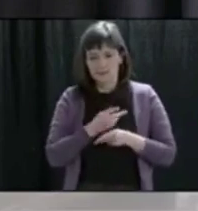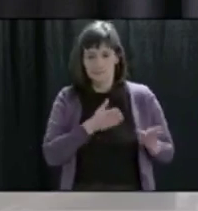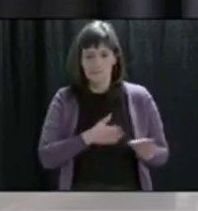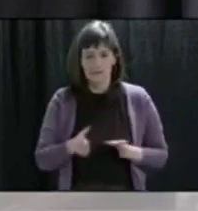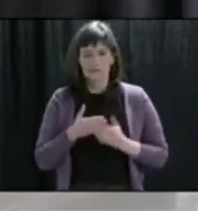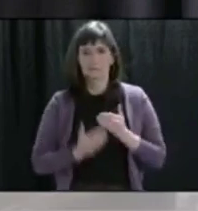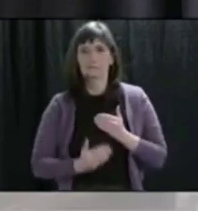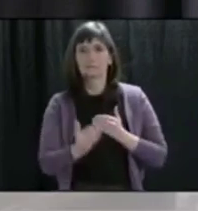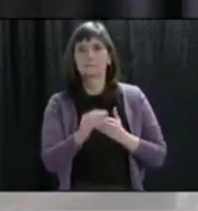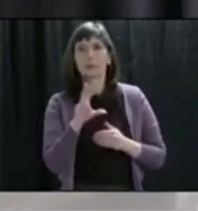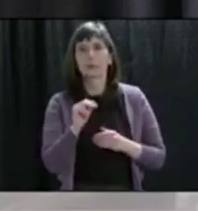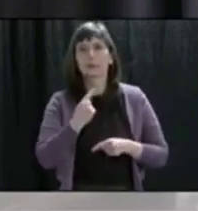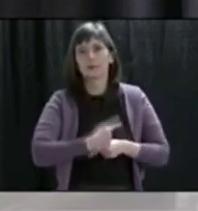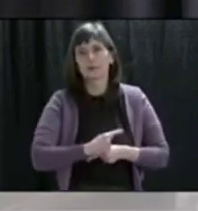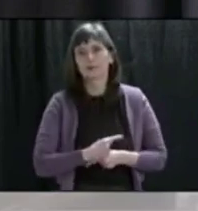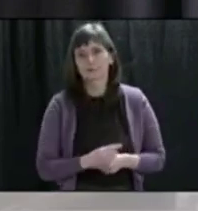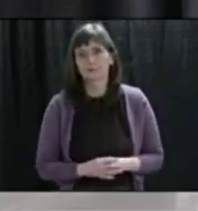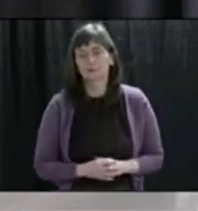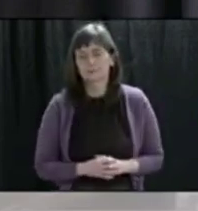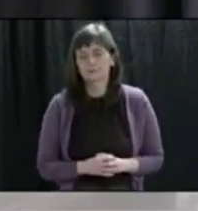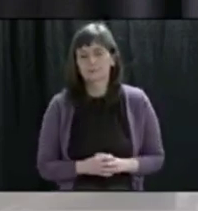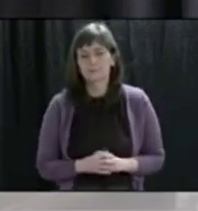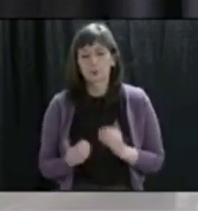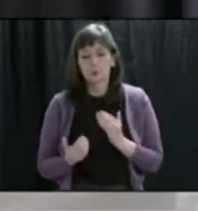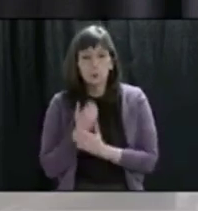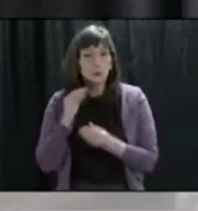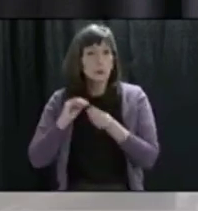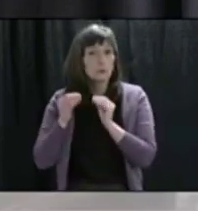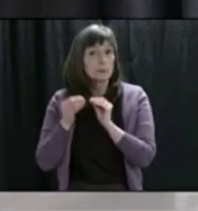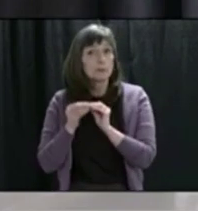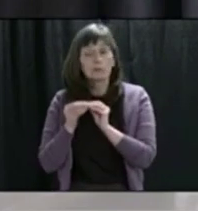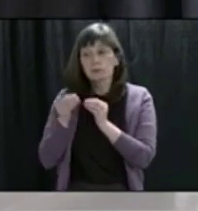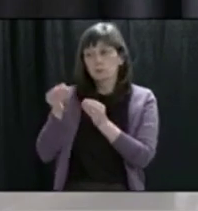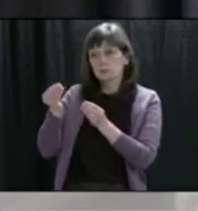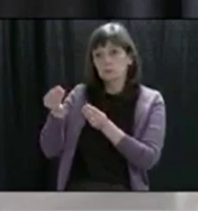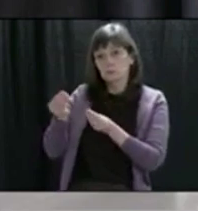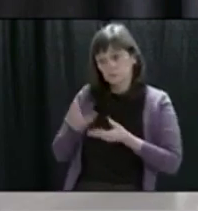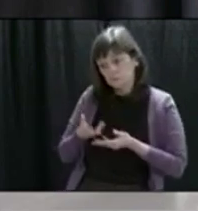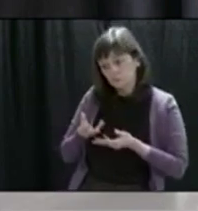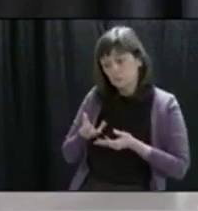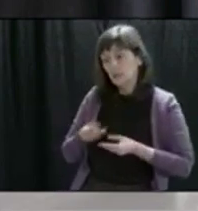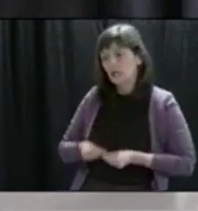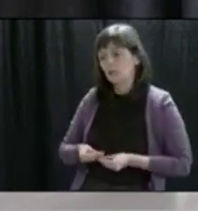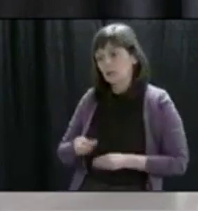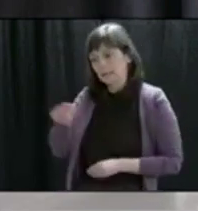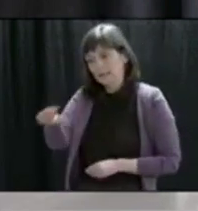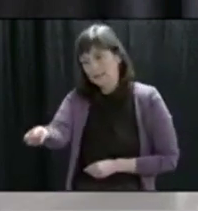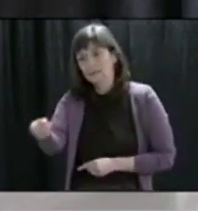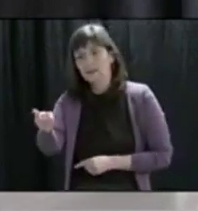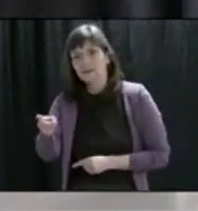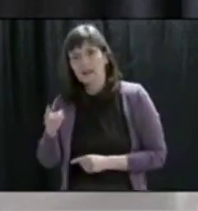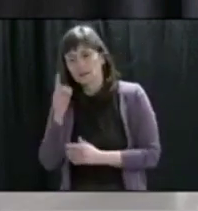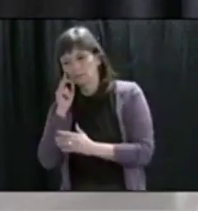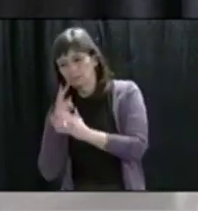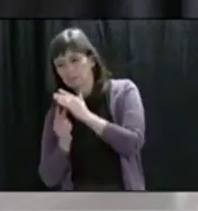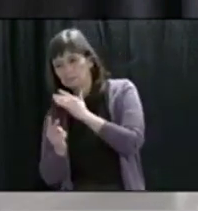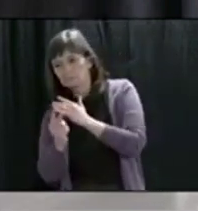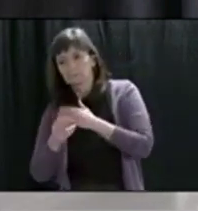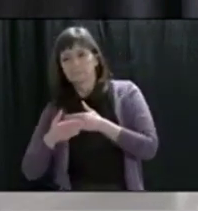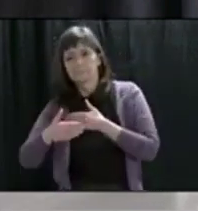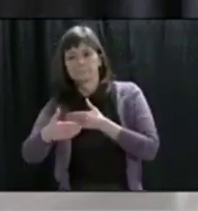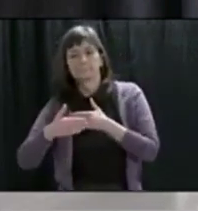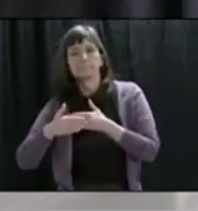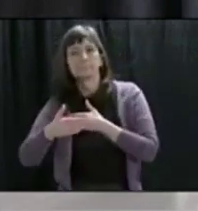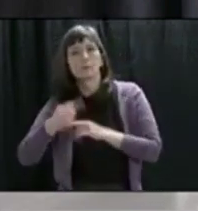plan. And as data comes in, they will roll their projections forward, always keeping 30 days